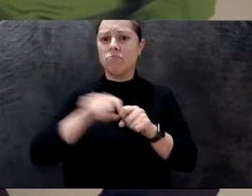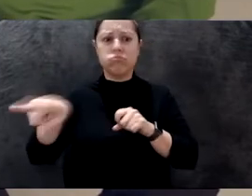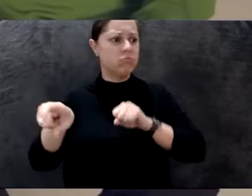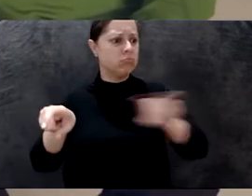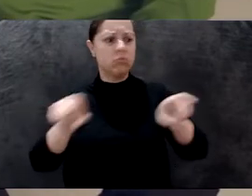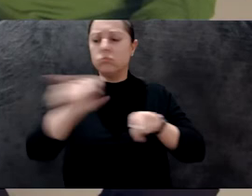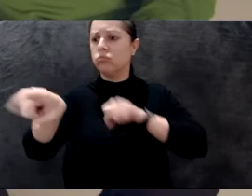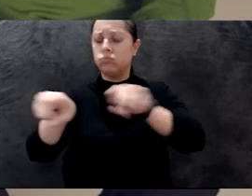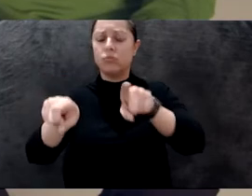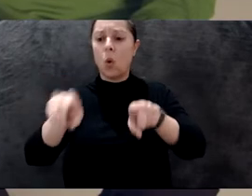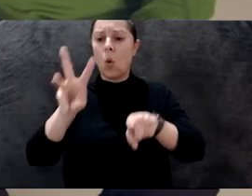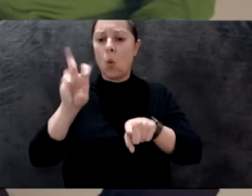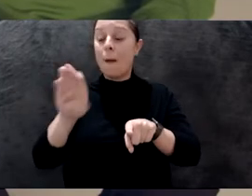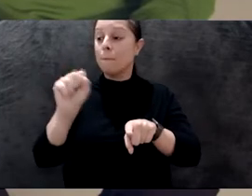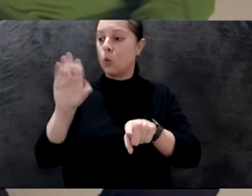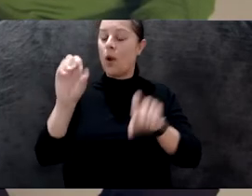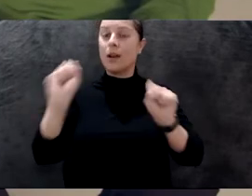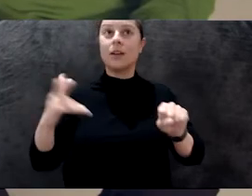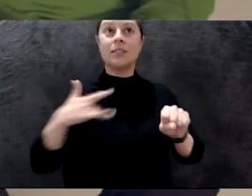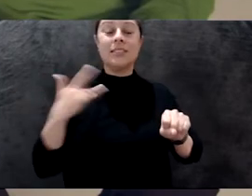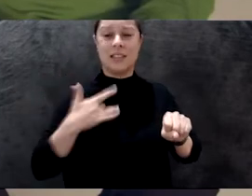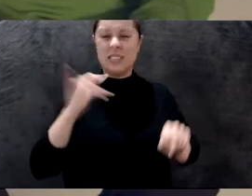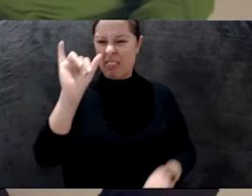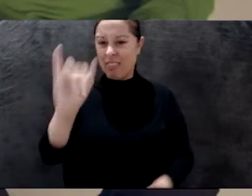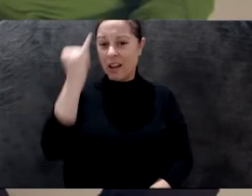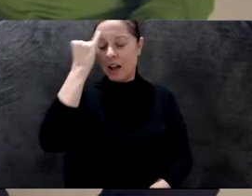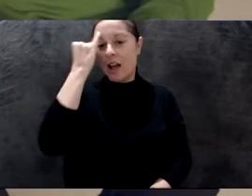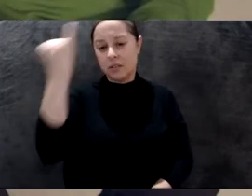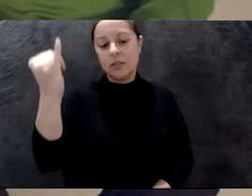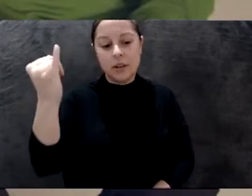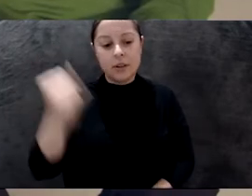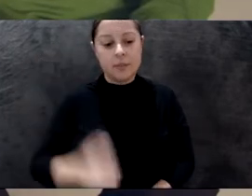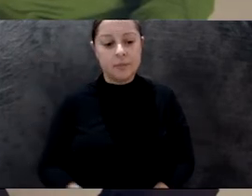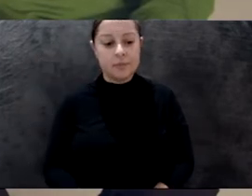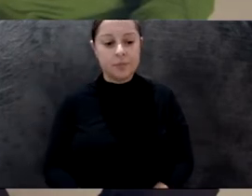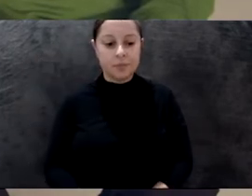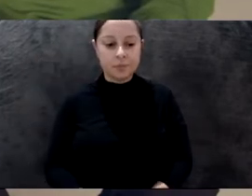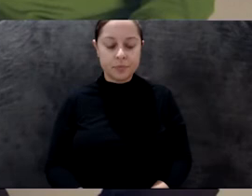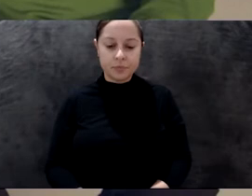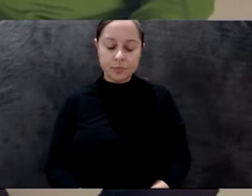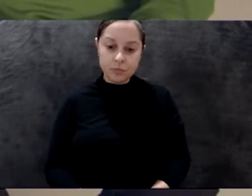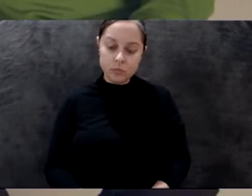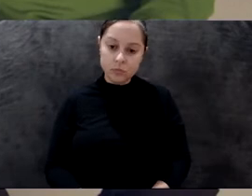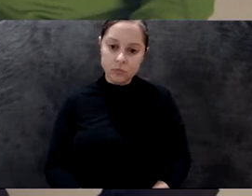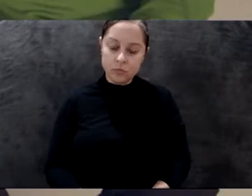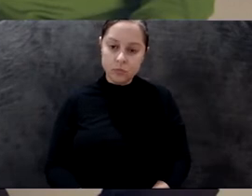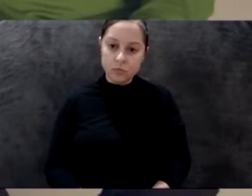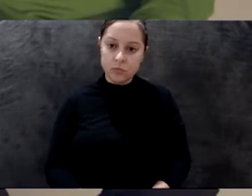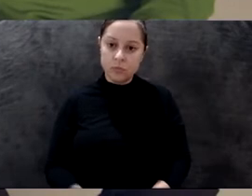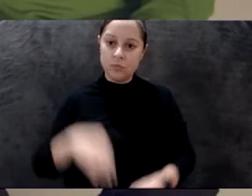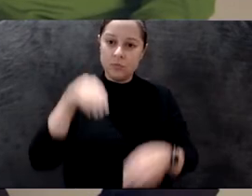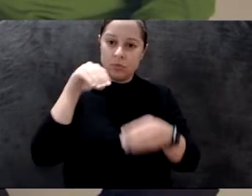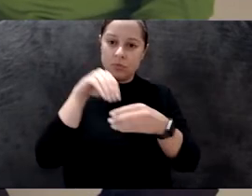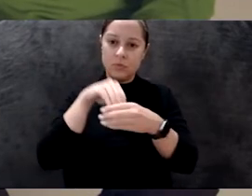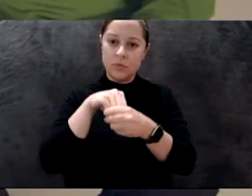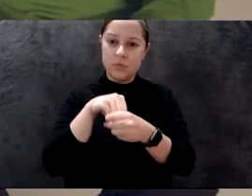sense it. In that extent, you know, it's really kind of these, these, and you know, the Incas and the Maya, they will count through the threads of the knots